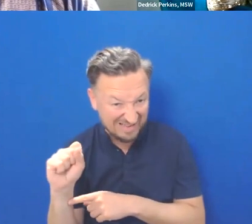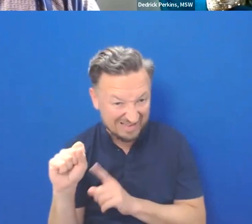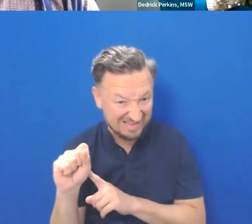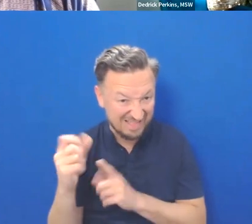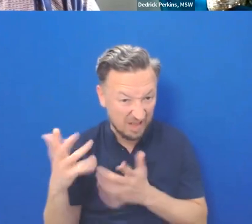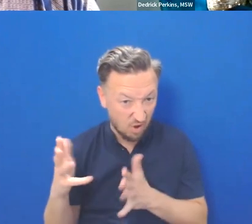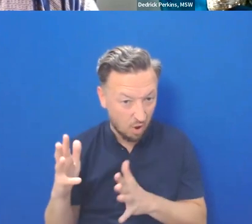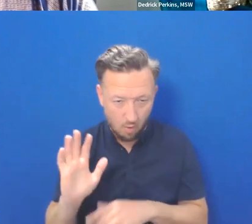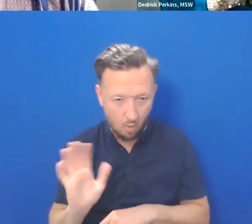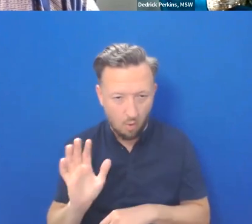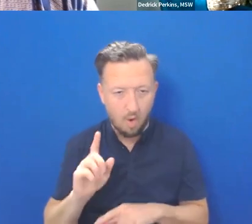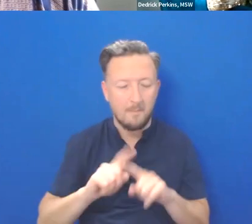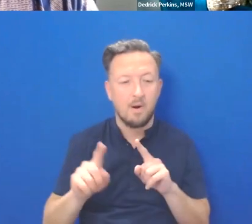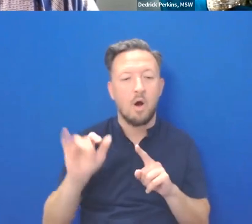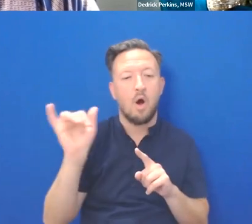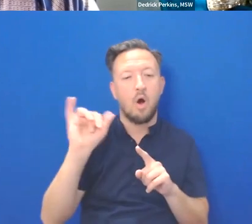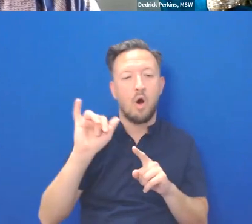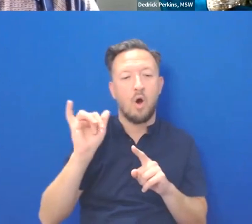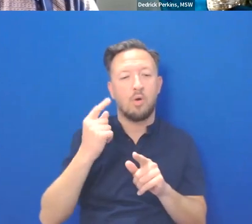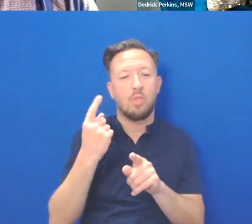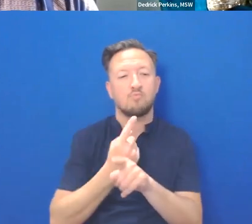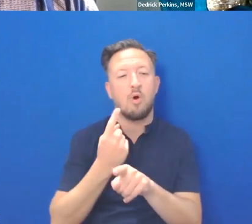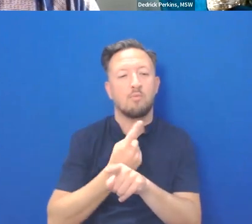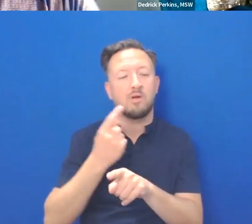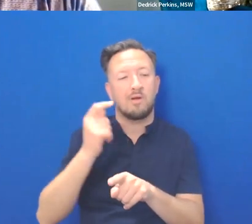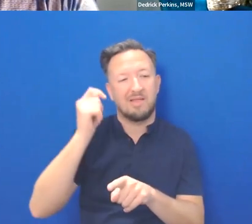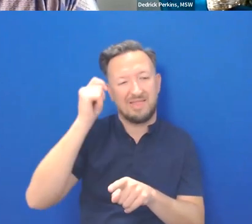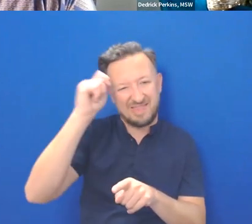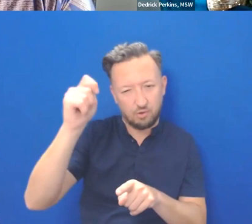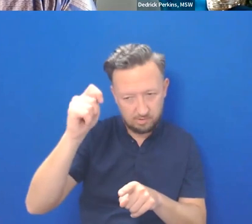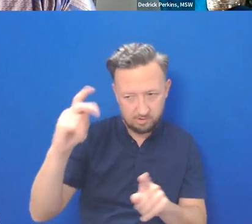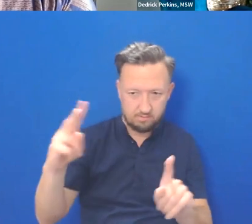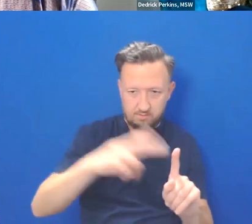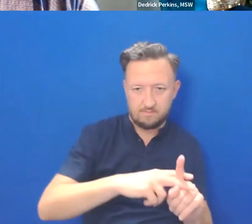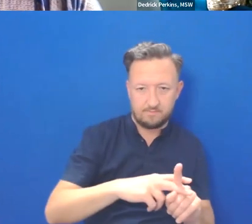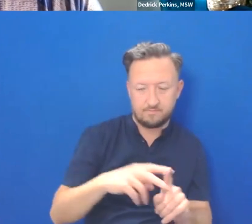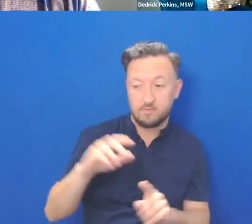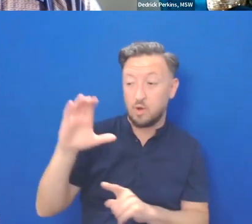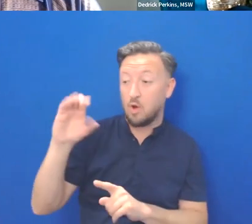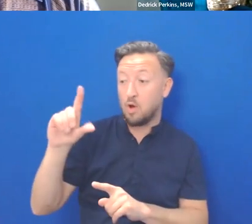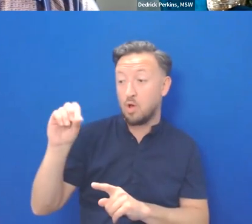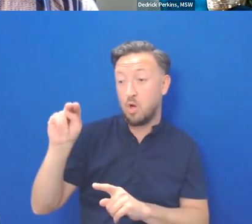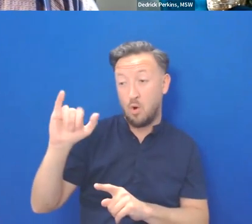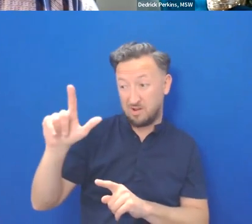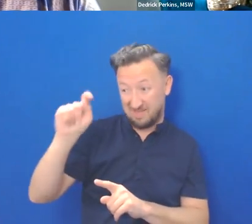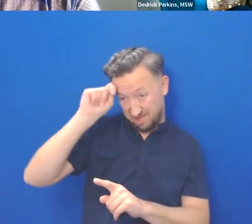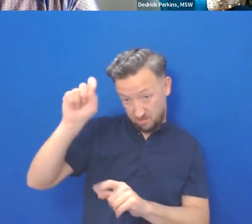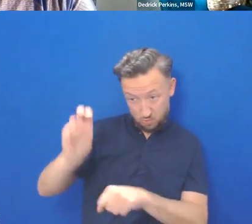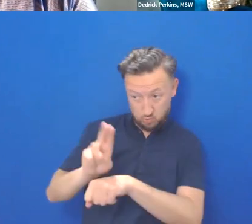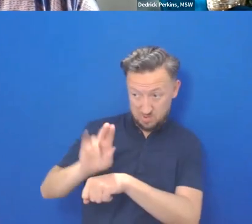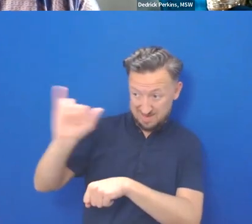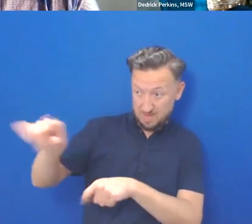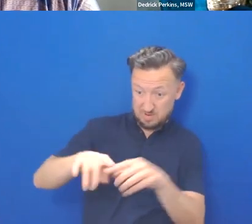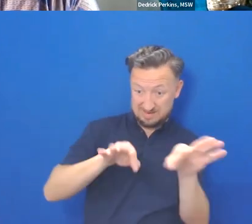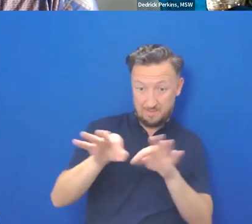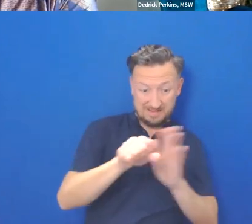but apply the appropriate theoretical framework. So you cannot use colonial theory to explain the state because in